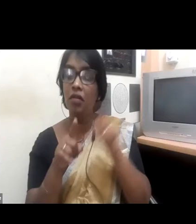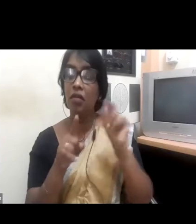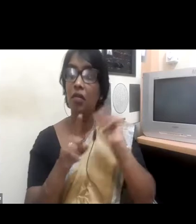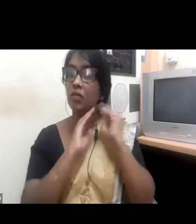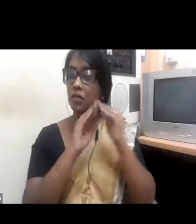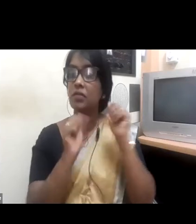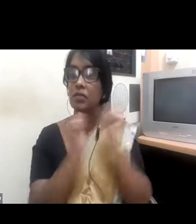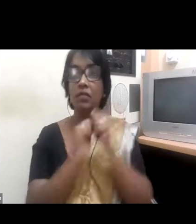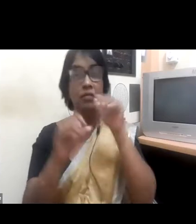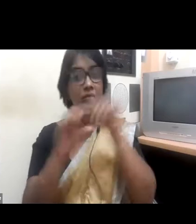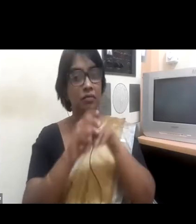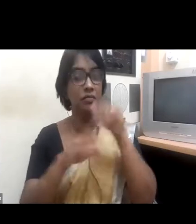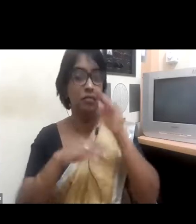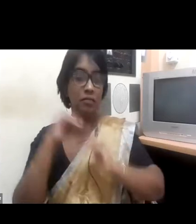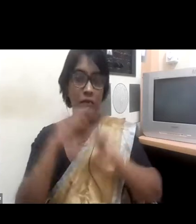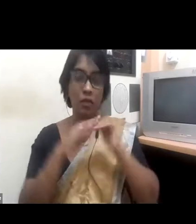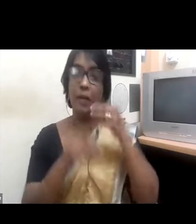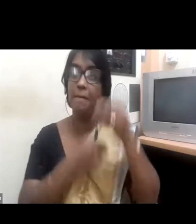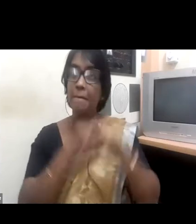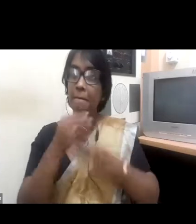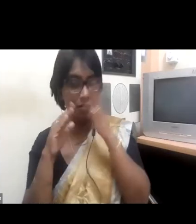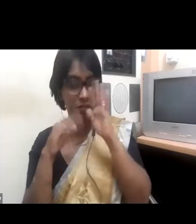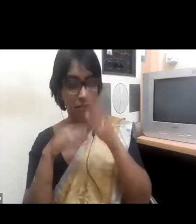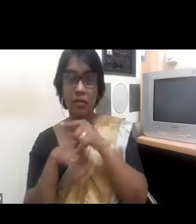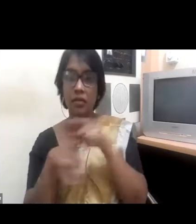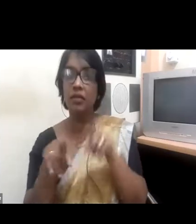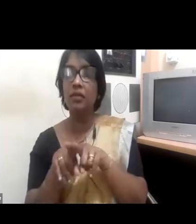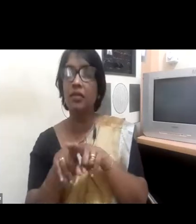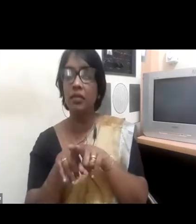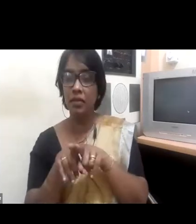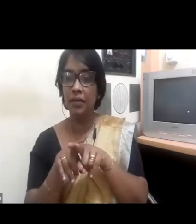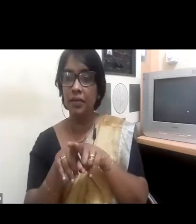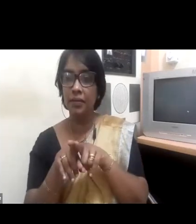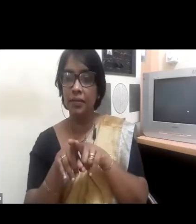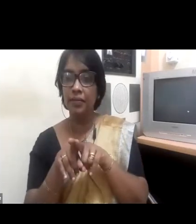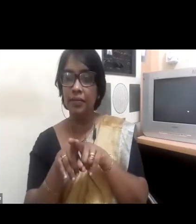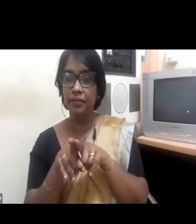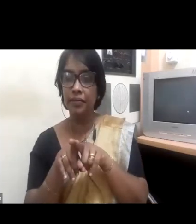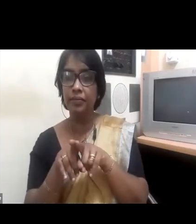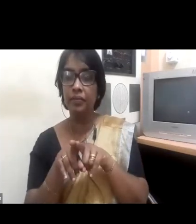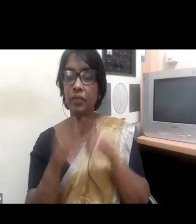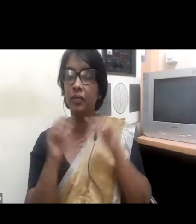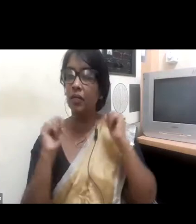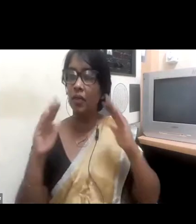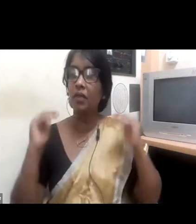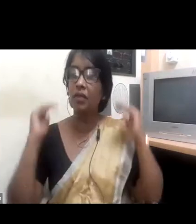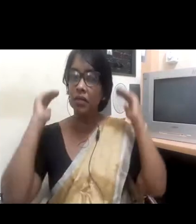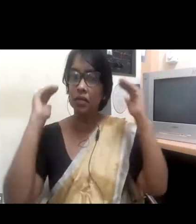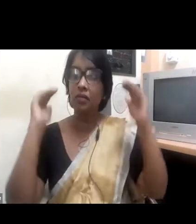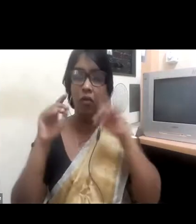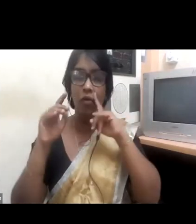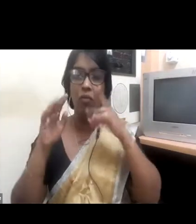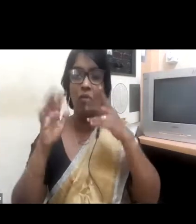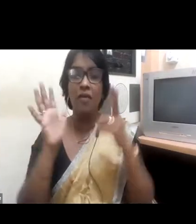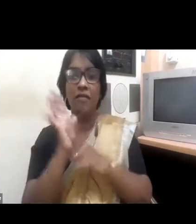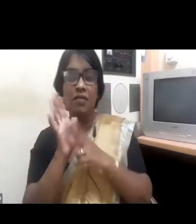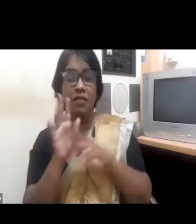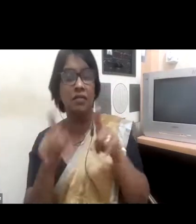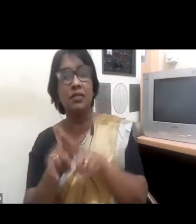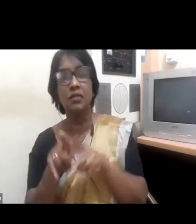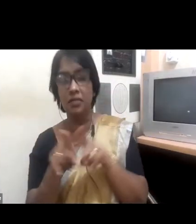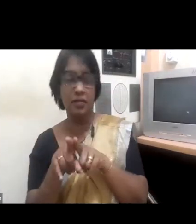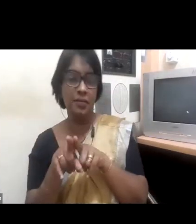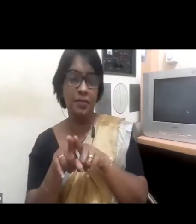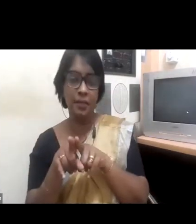both micro and macro. So that business acumen would evolve you from